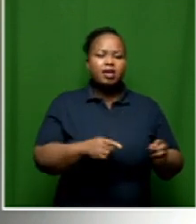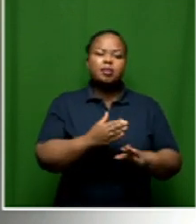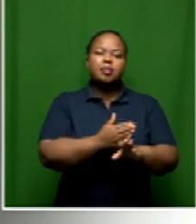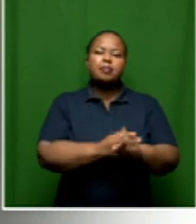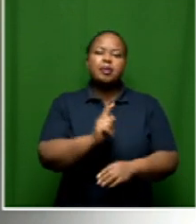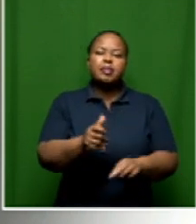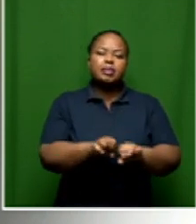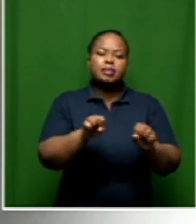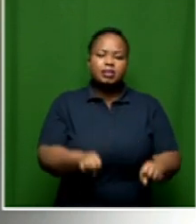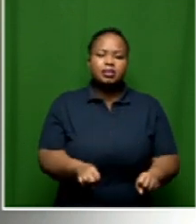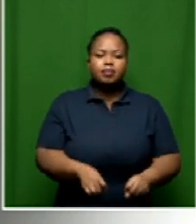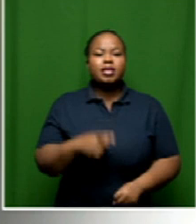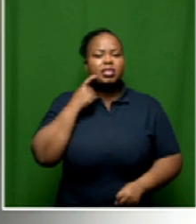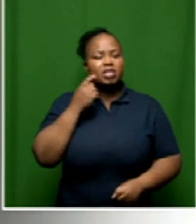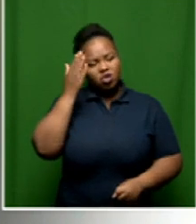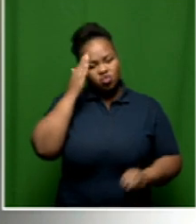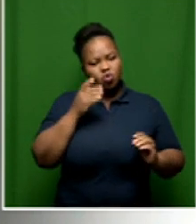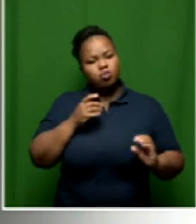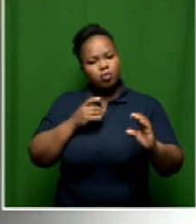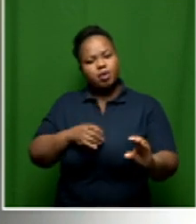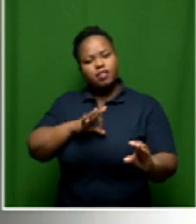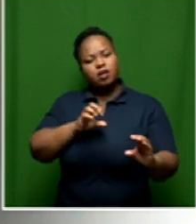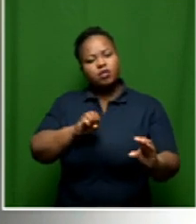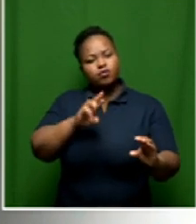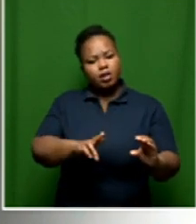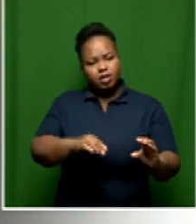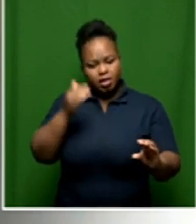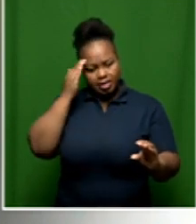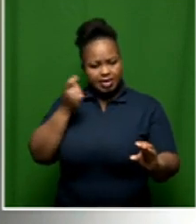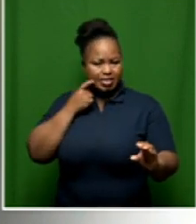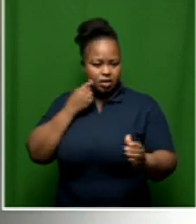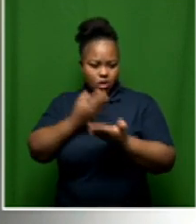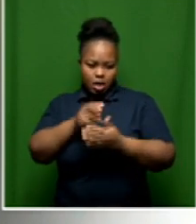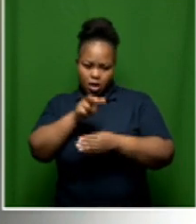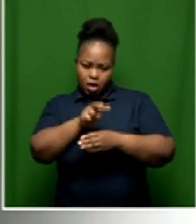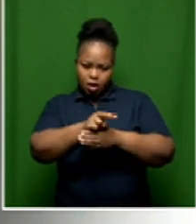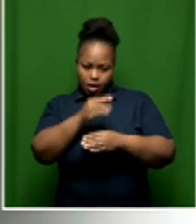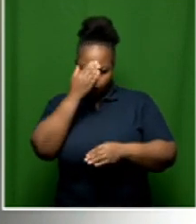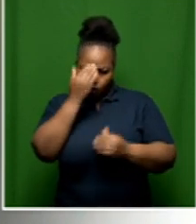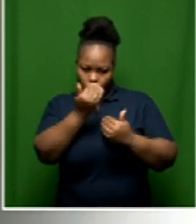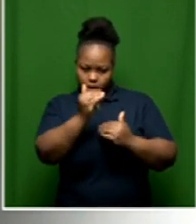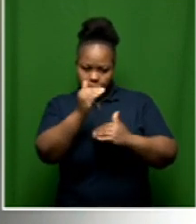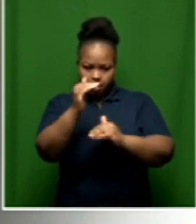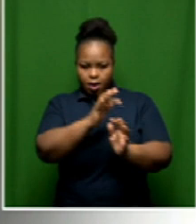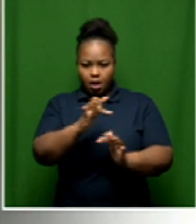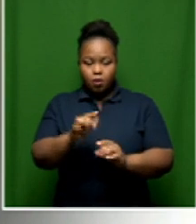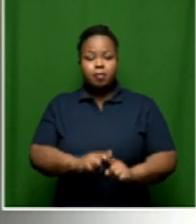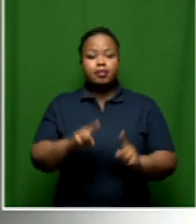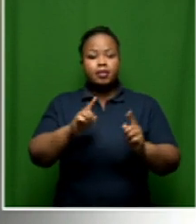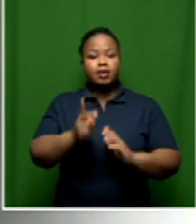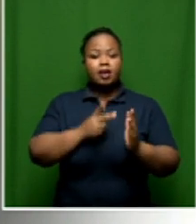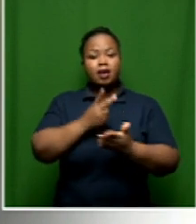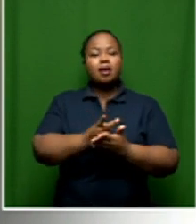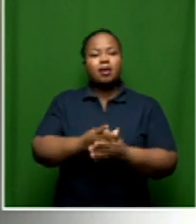system, then I had to put in only 300 rents. I will constantly monitor that consumption. But most importantly